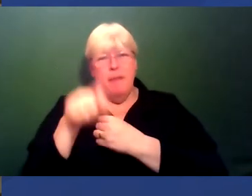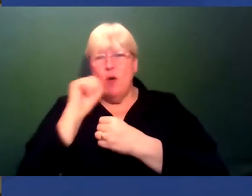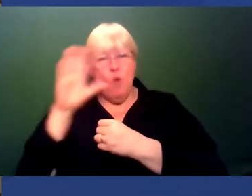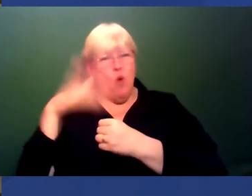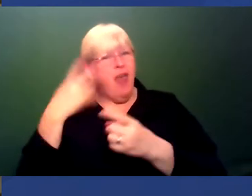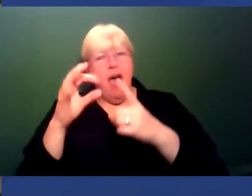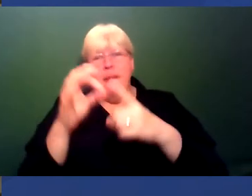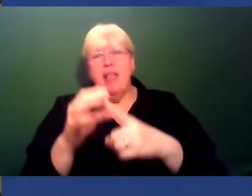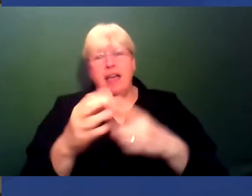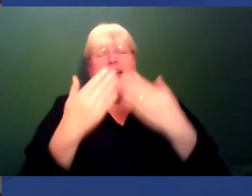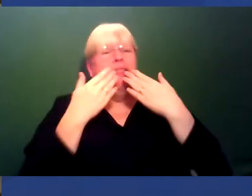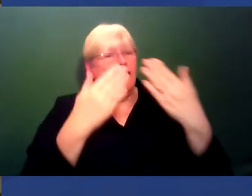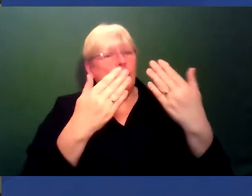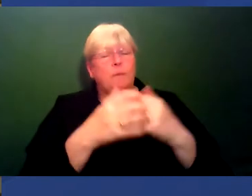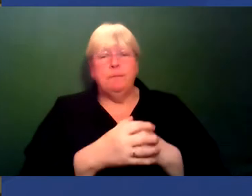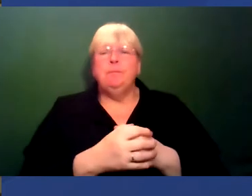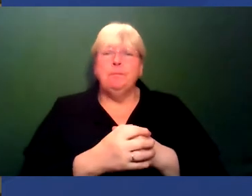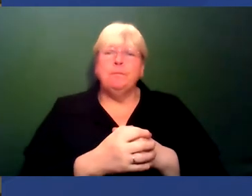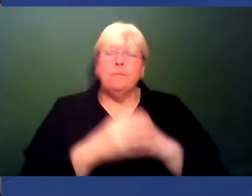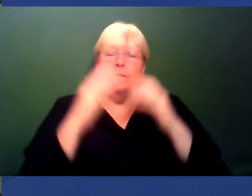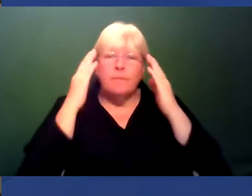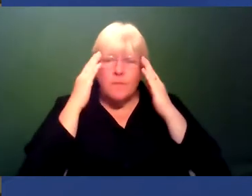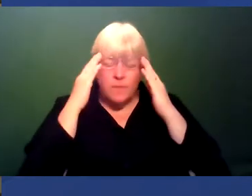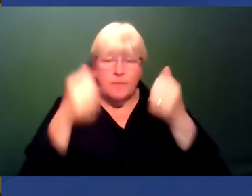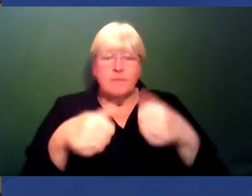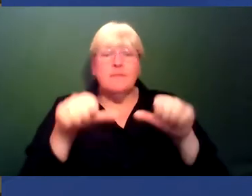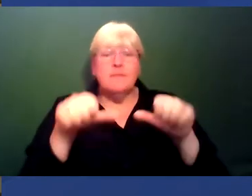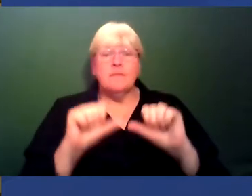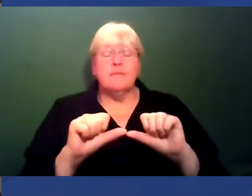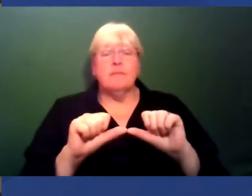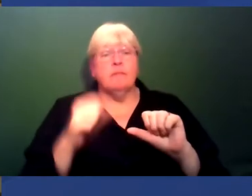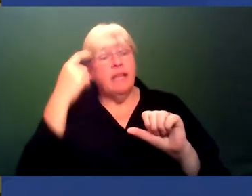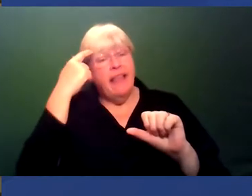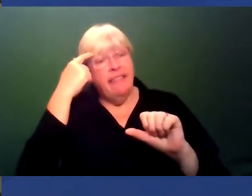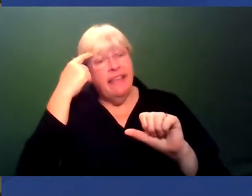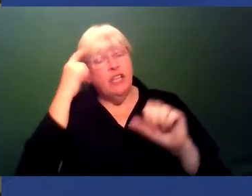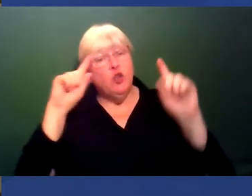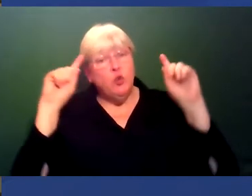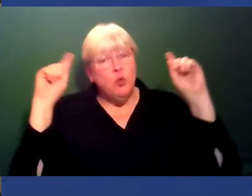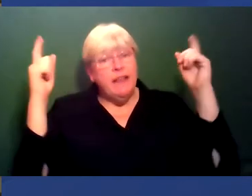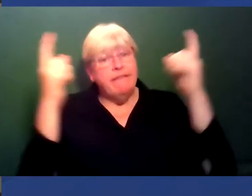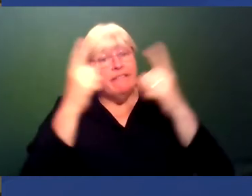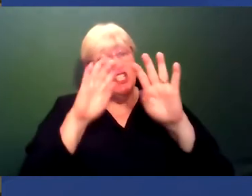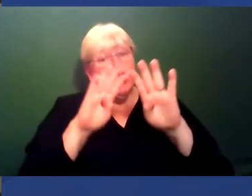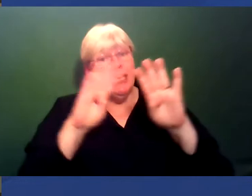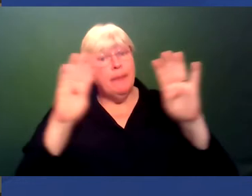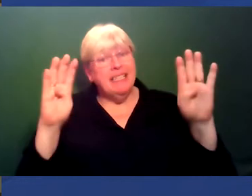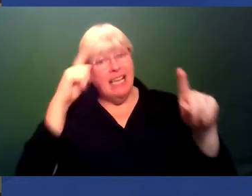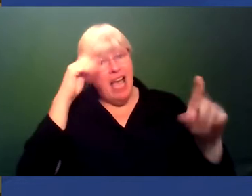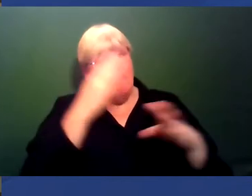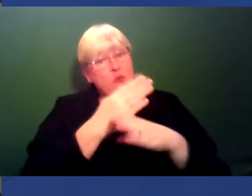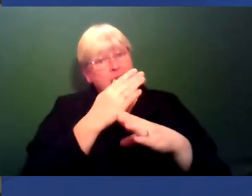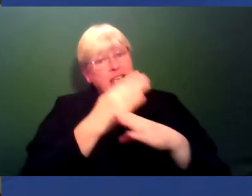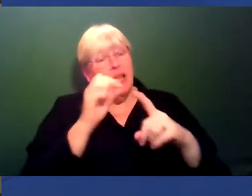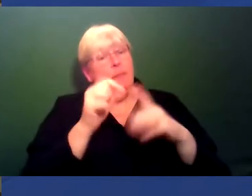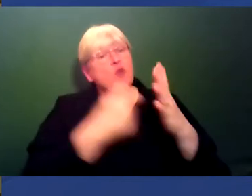Sure, thanks. Coming to the next question, what do you think university committees can practically and proactively